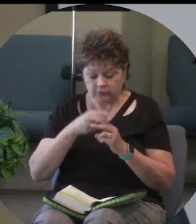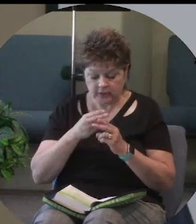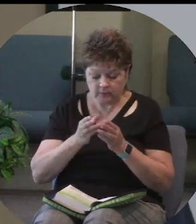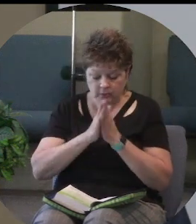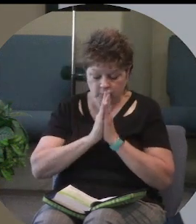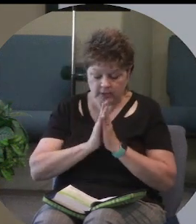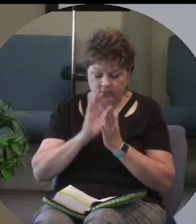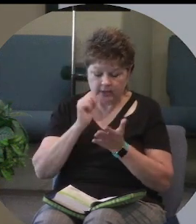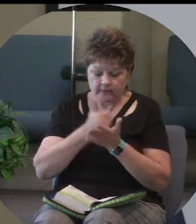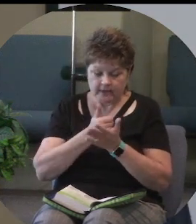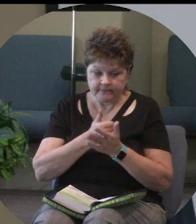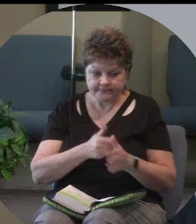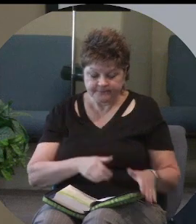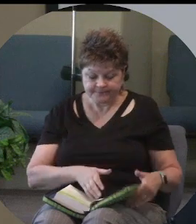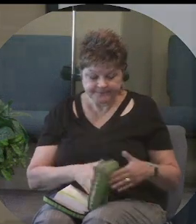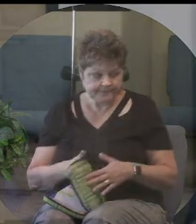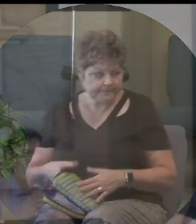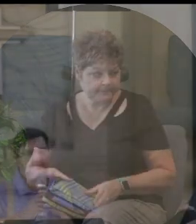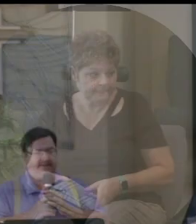amen